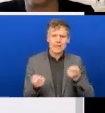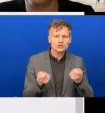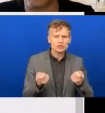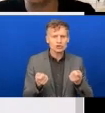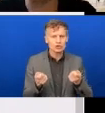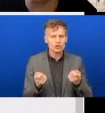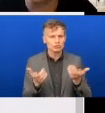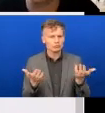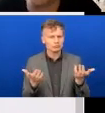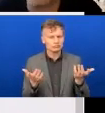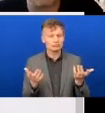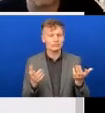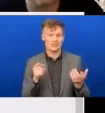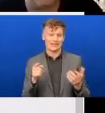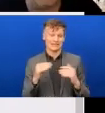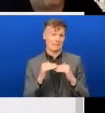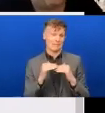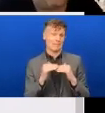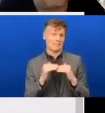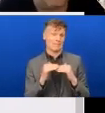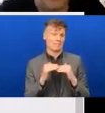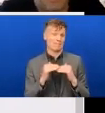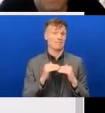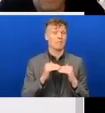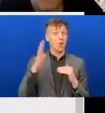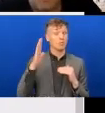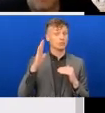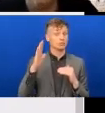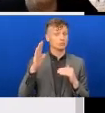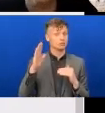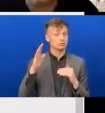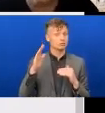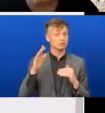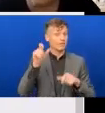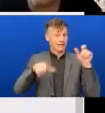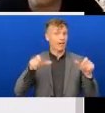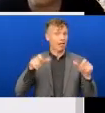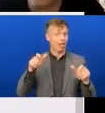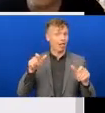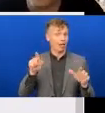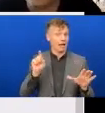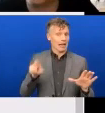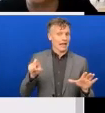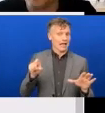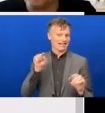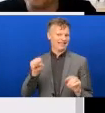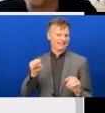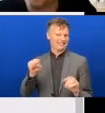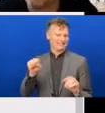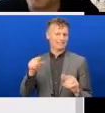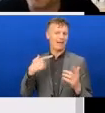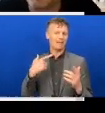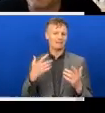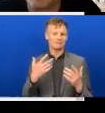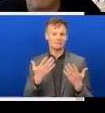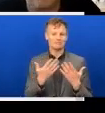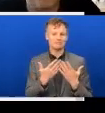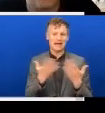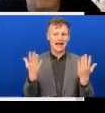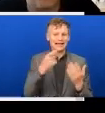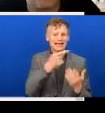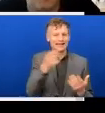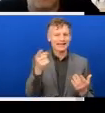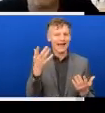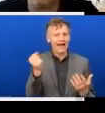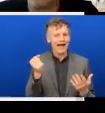gets the most hits or the most visits, if I would say, mainly because most organisations will have a lot of people managers and therefore